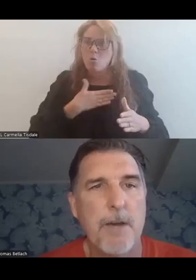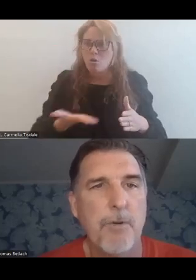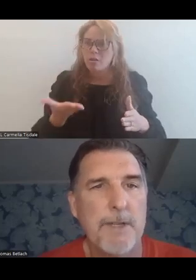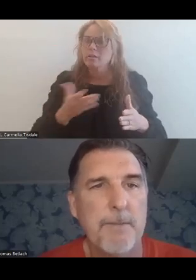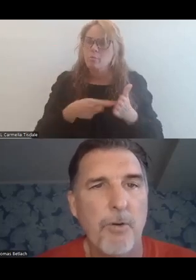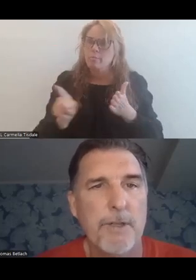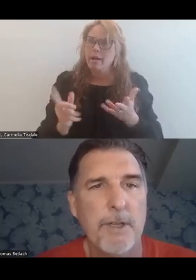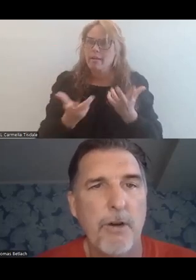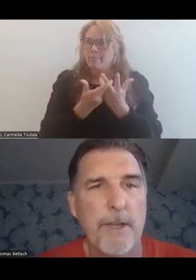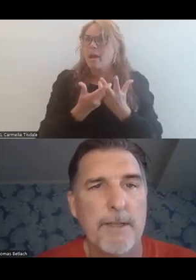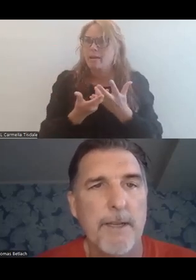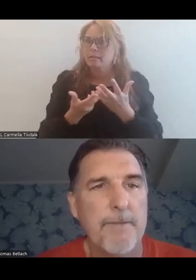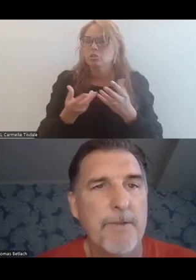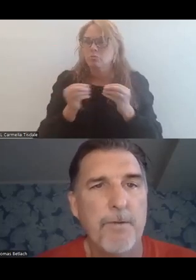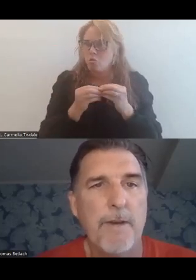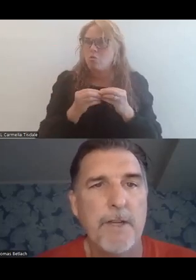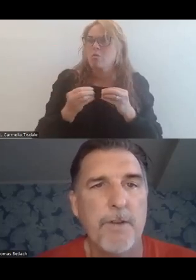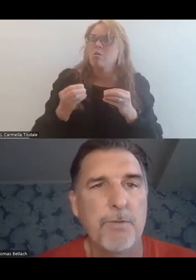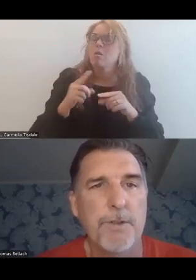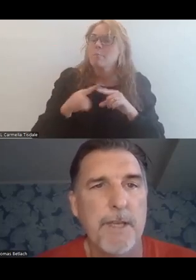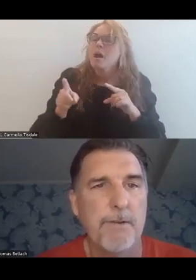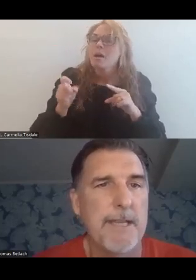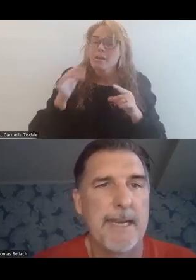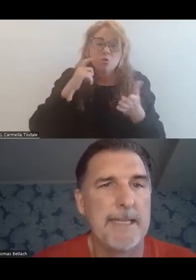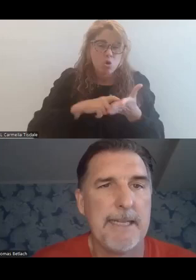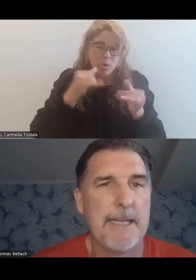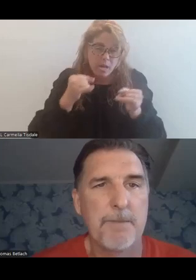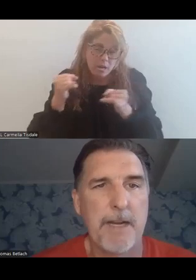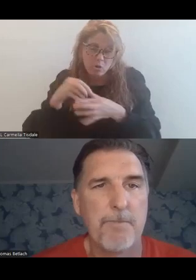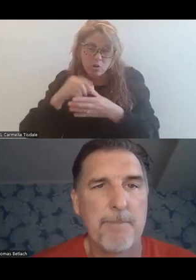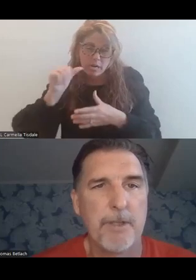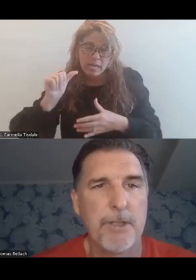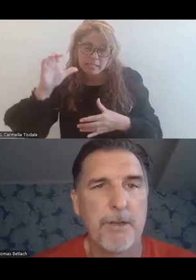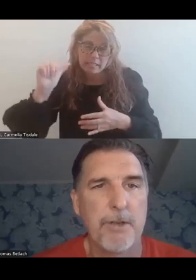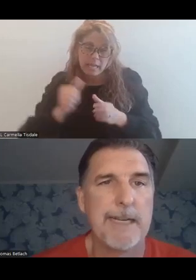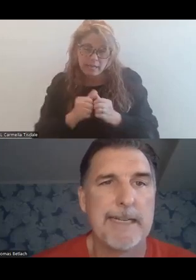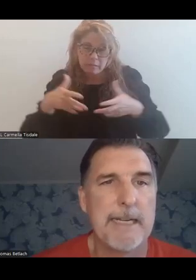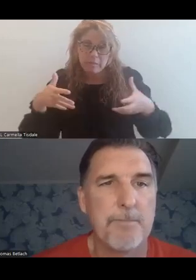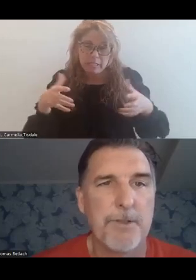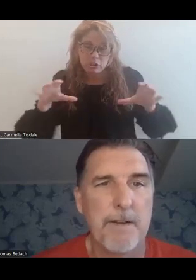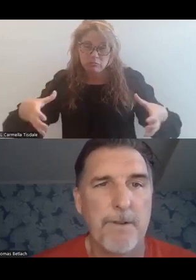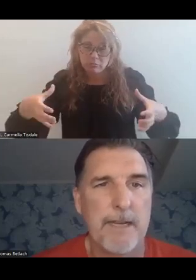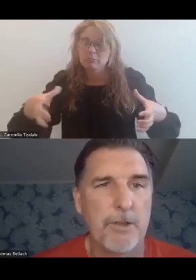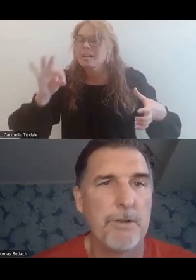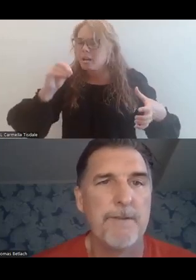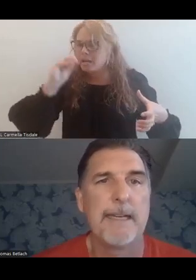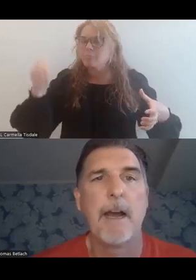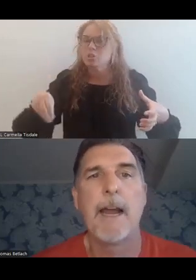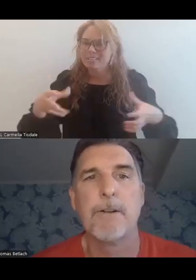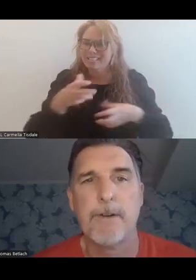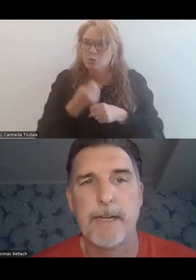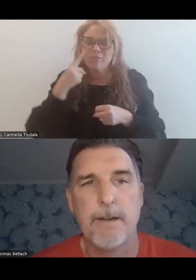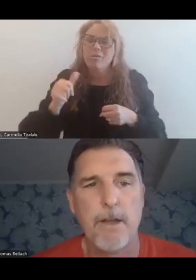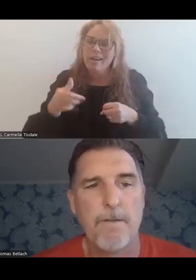match. But what's important to note is if you have individuals that are in that ACA expansion population, you're getting 90% for that. So you